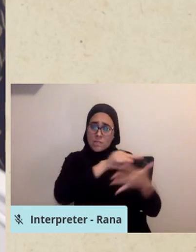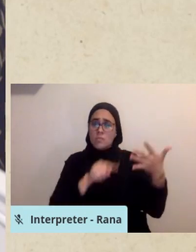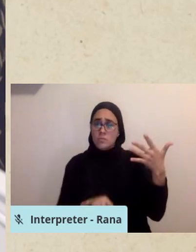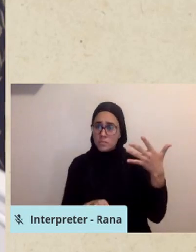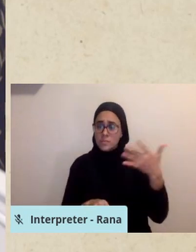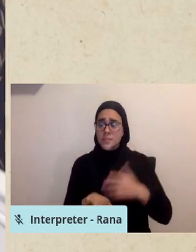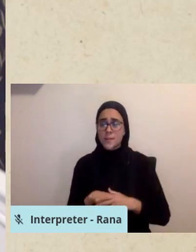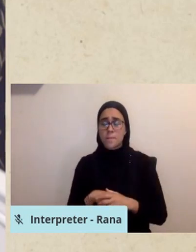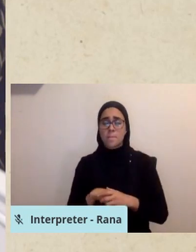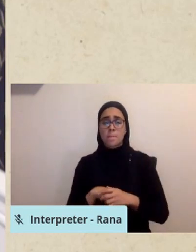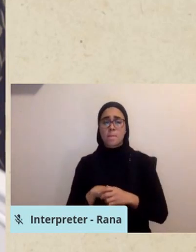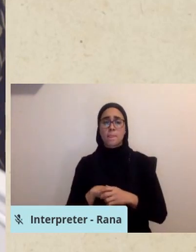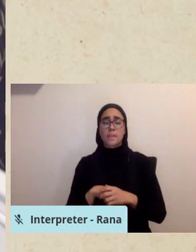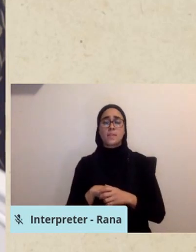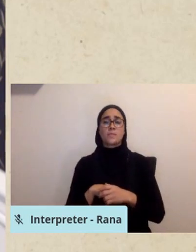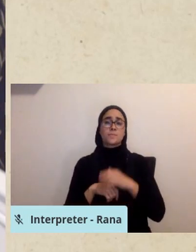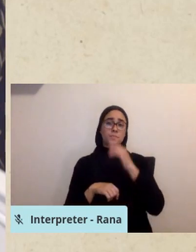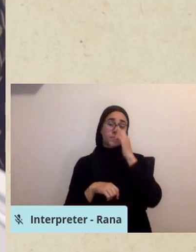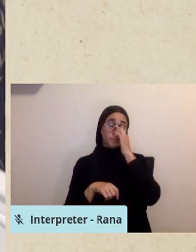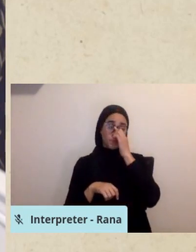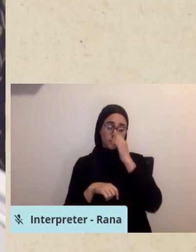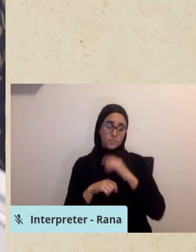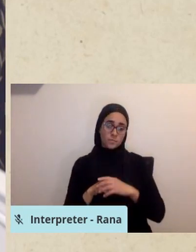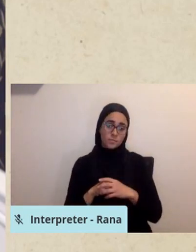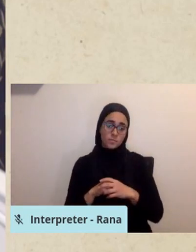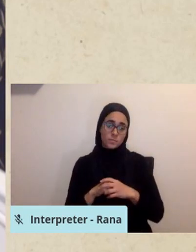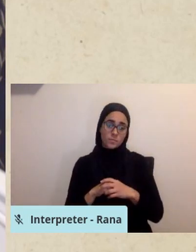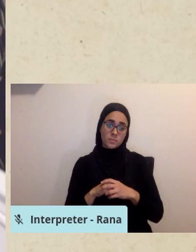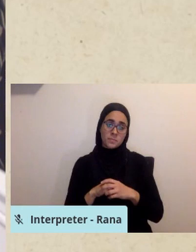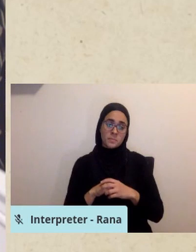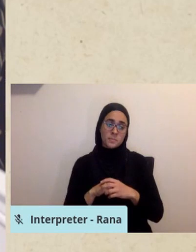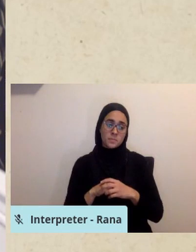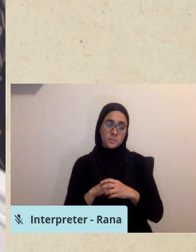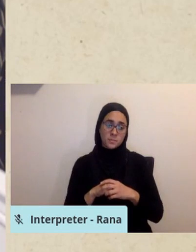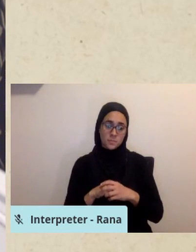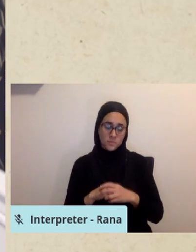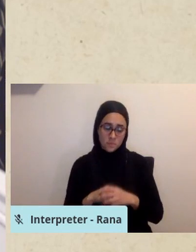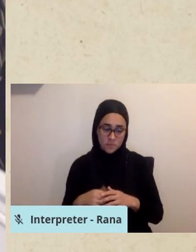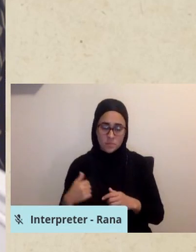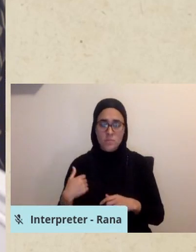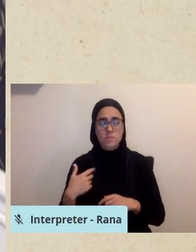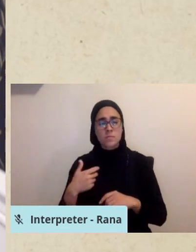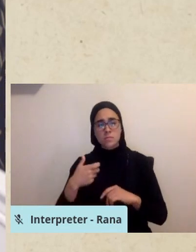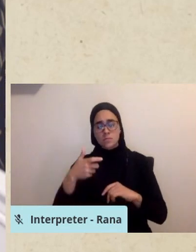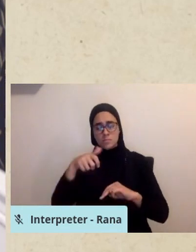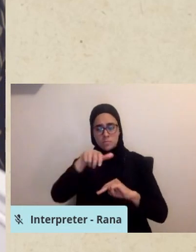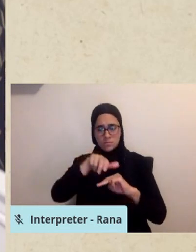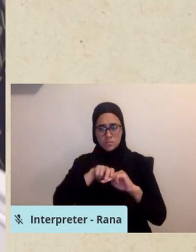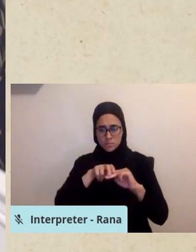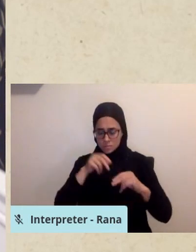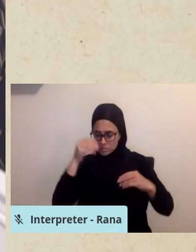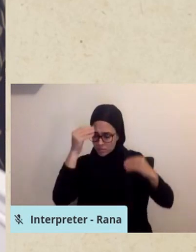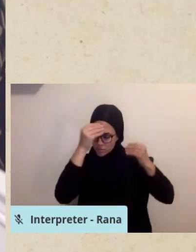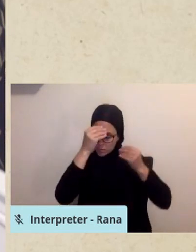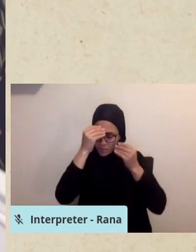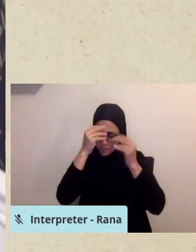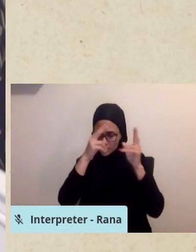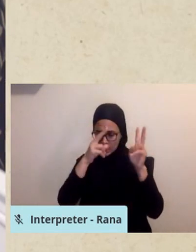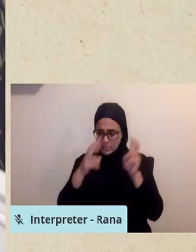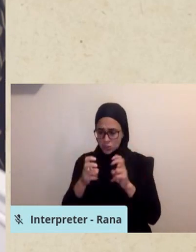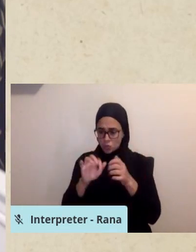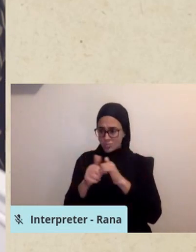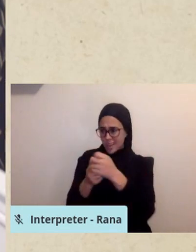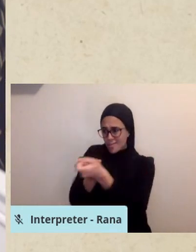And when we sat down to discuss what the issues were and what spiritual care could do to support our nurses,